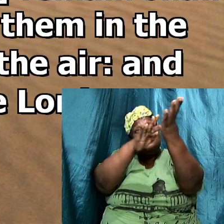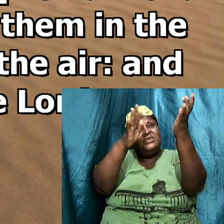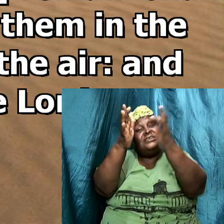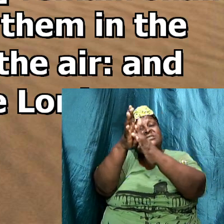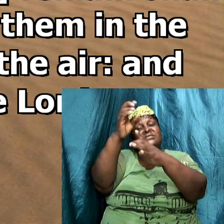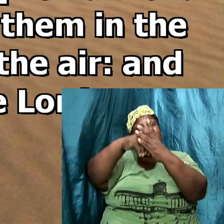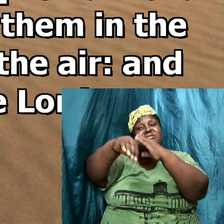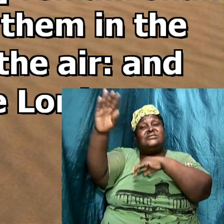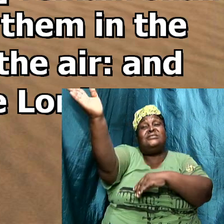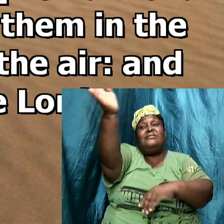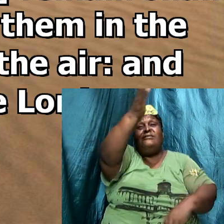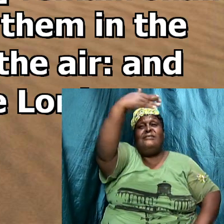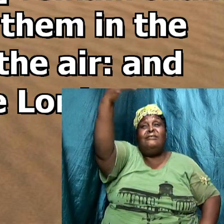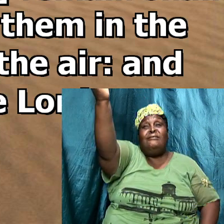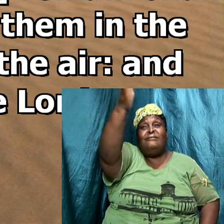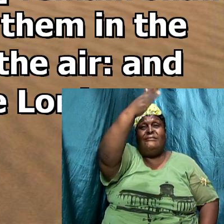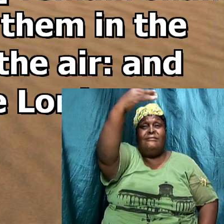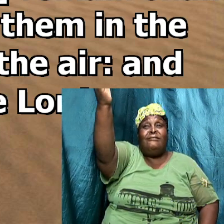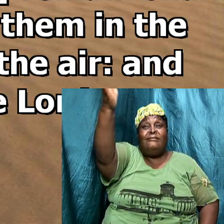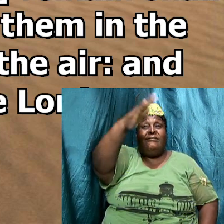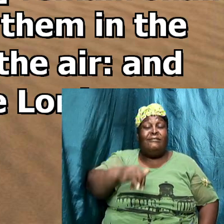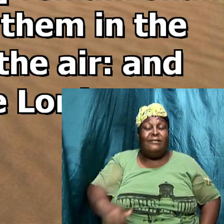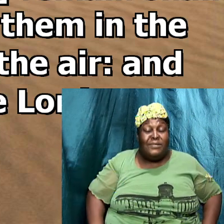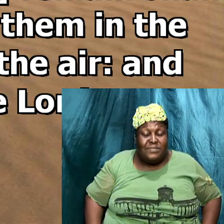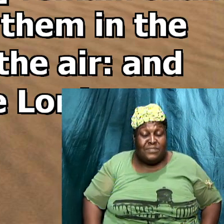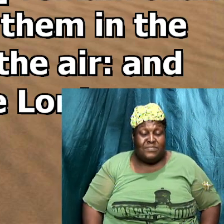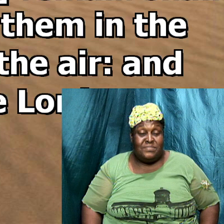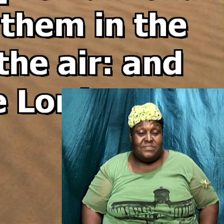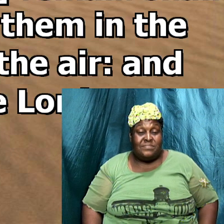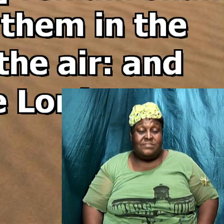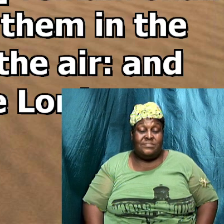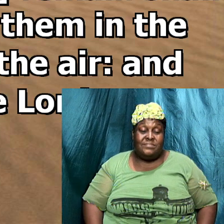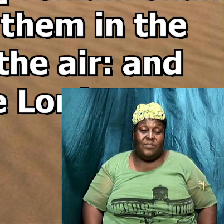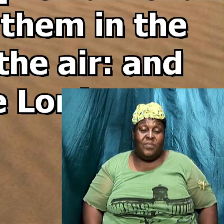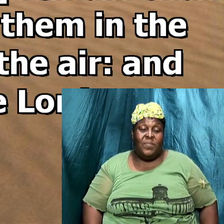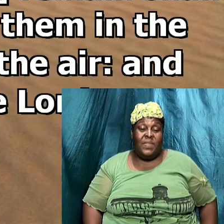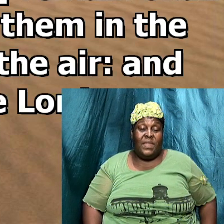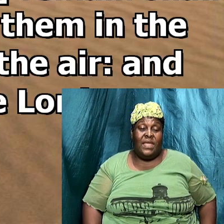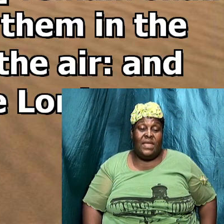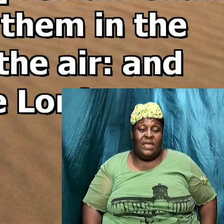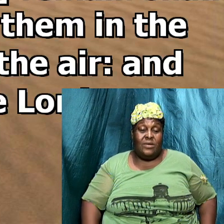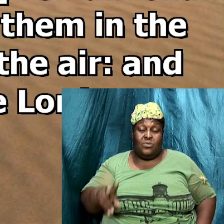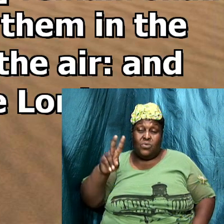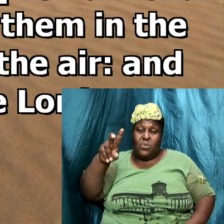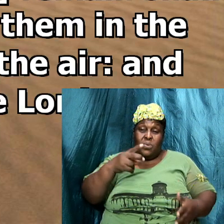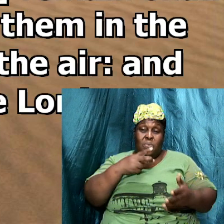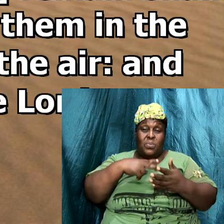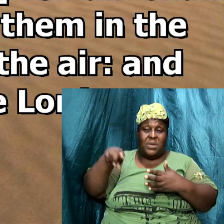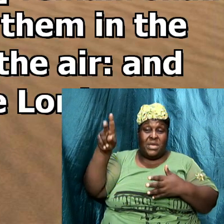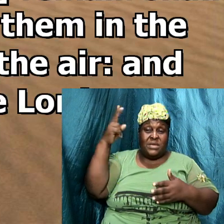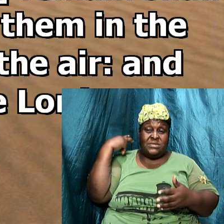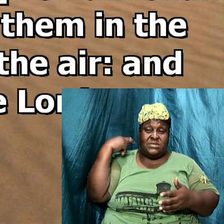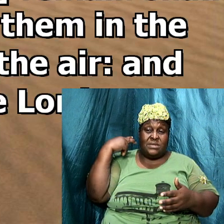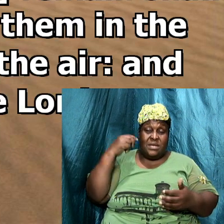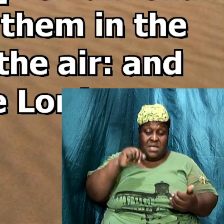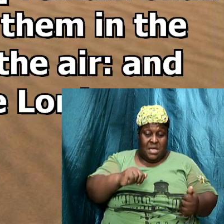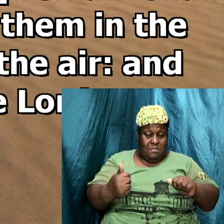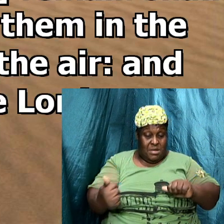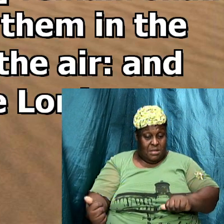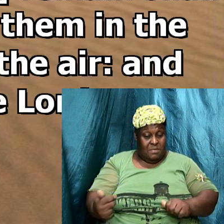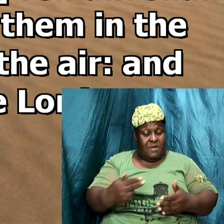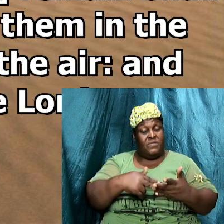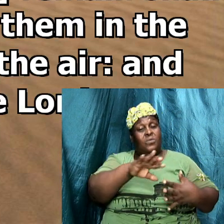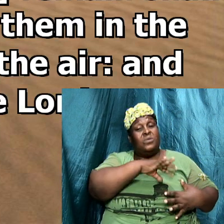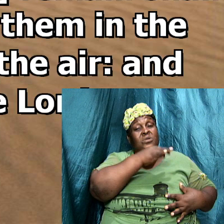remember last week when we talked about the baptism of the Holy Ghost we said that if you don't have the